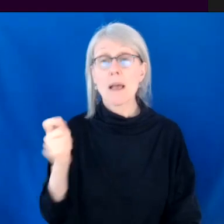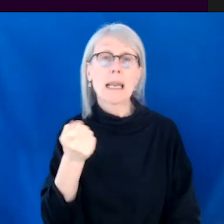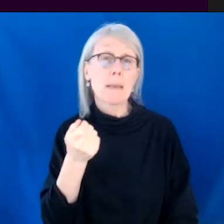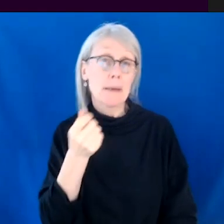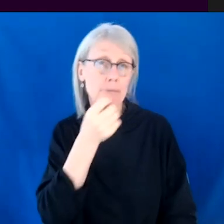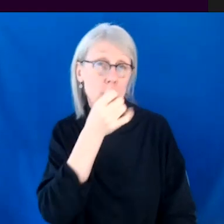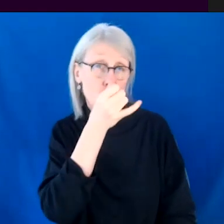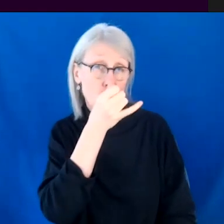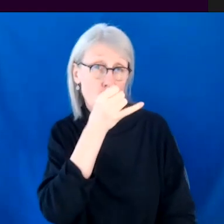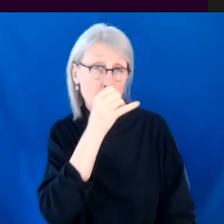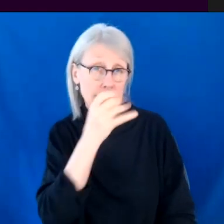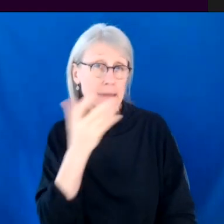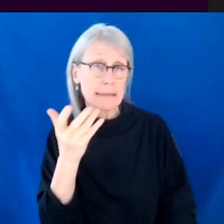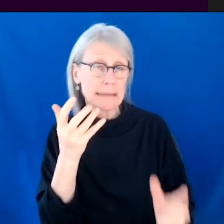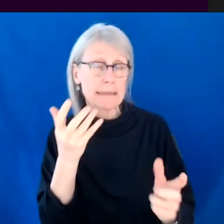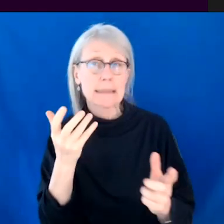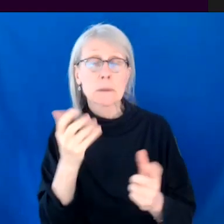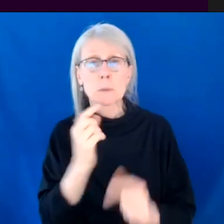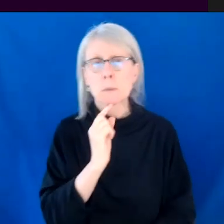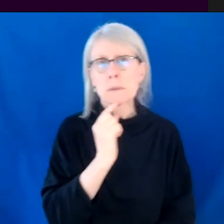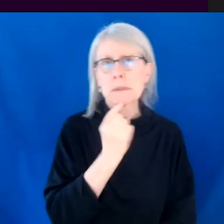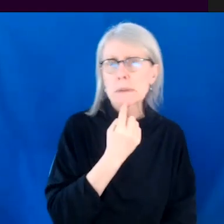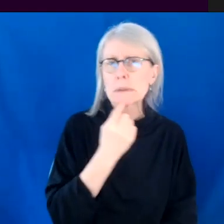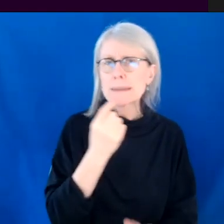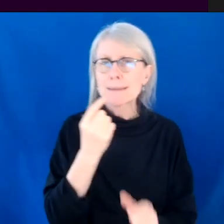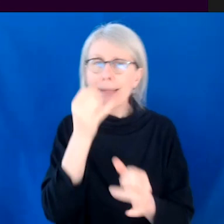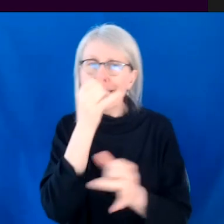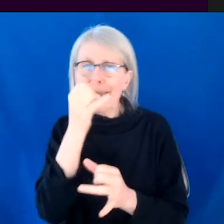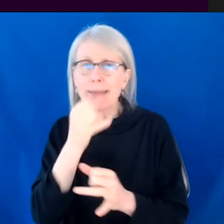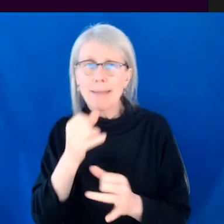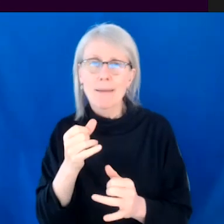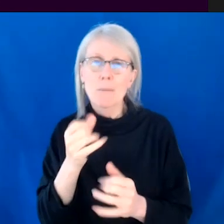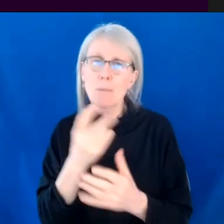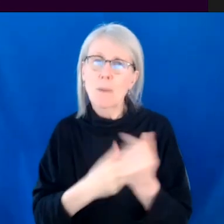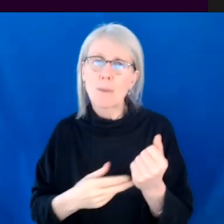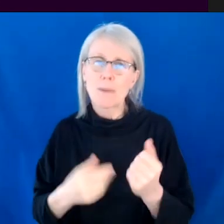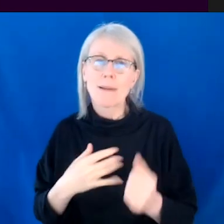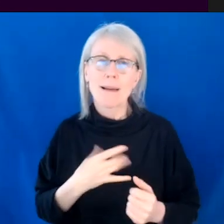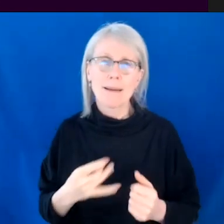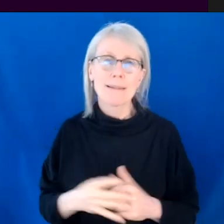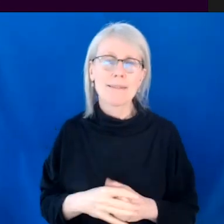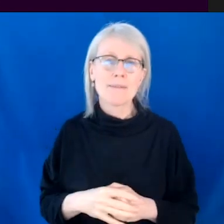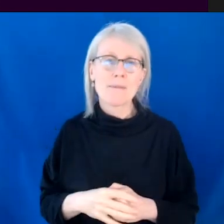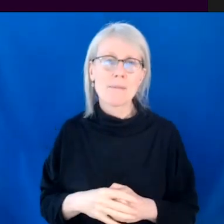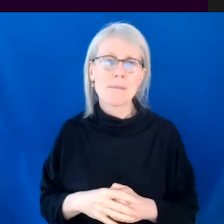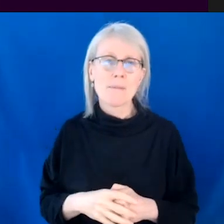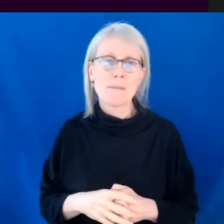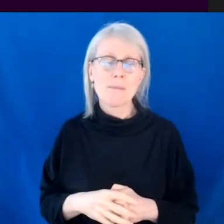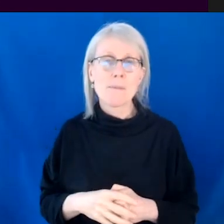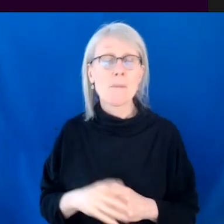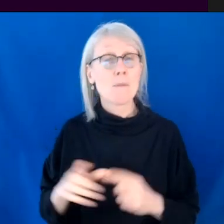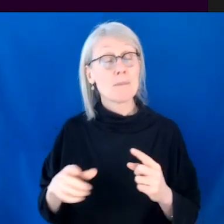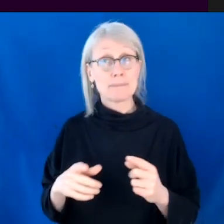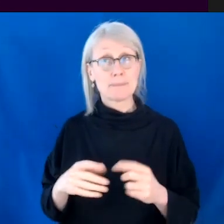comedy. I like to have a little bit of lightness in, in what I, in what I write. And